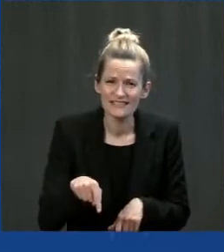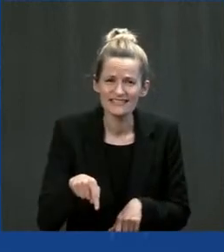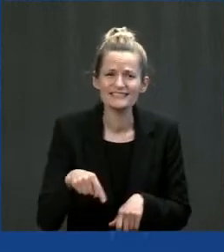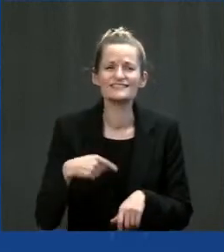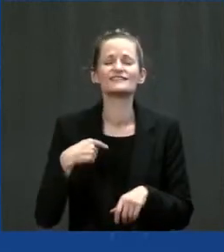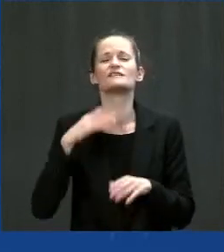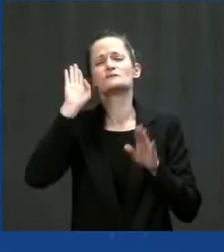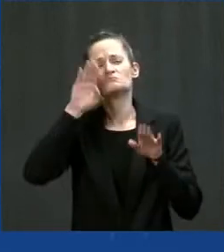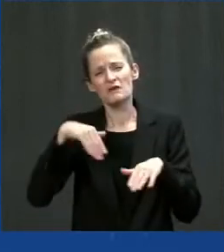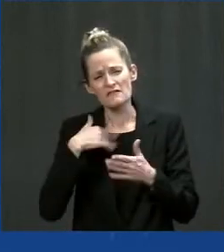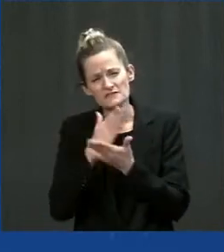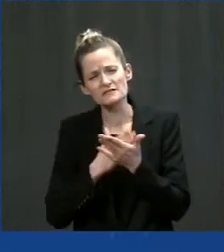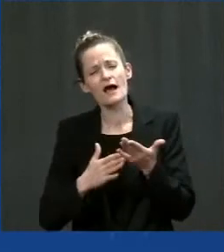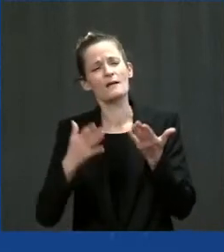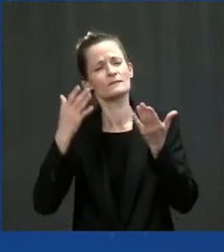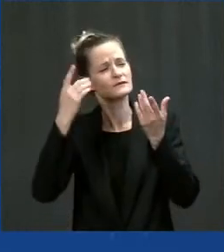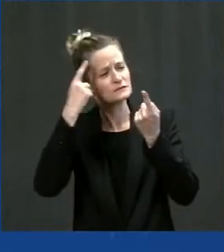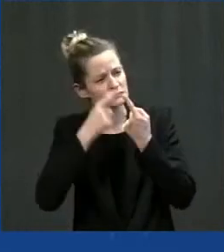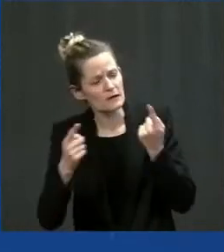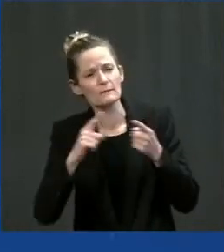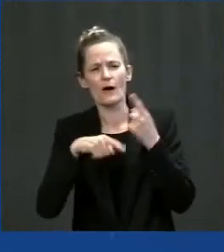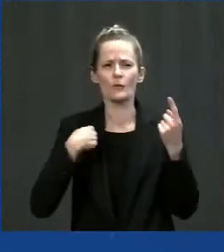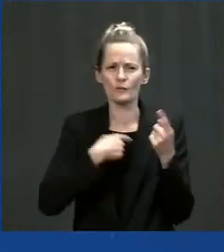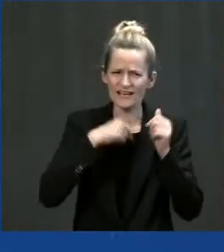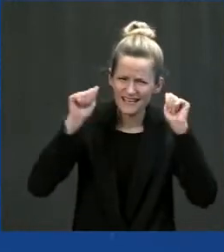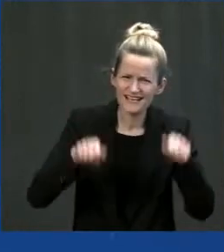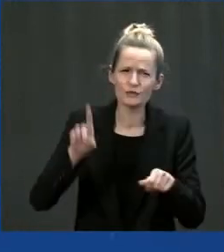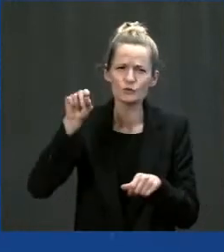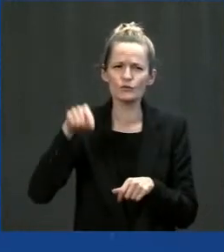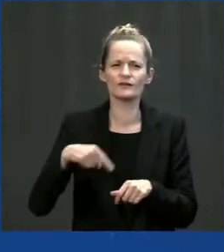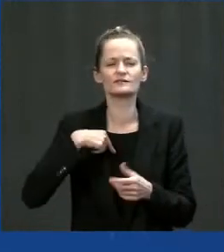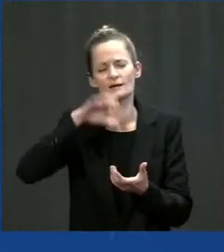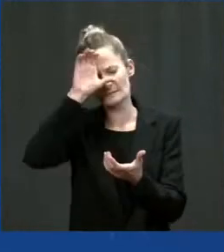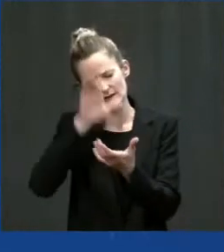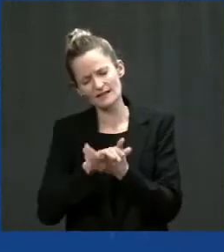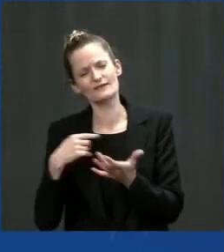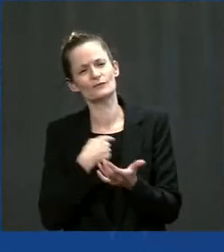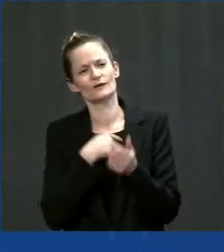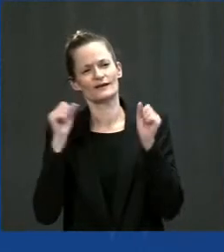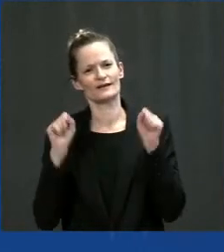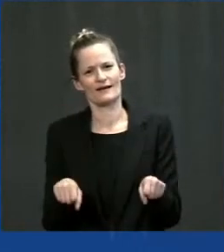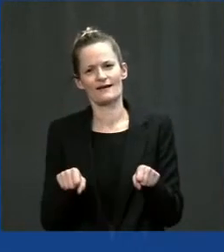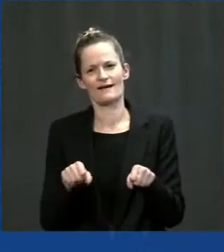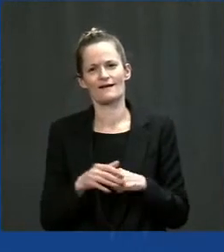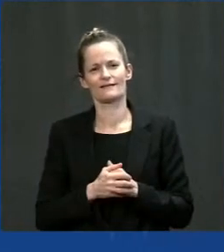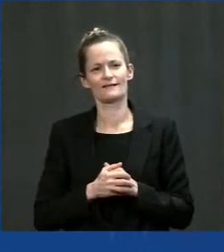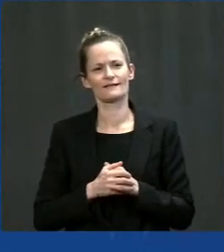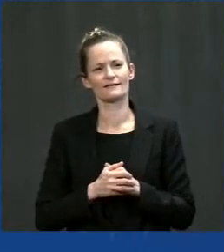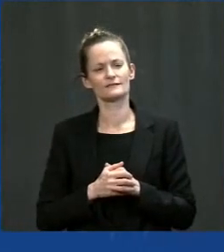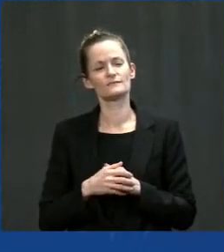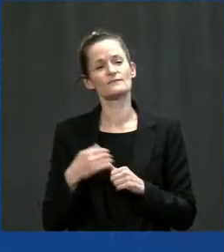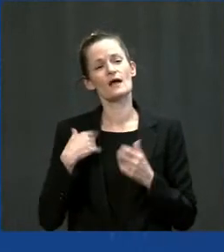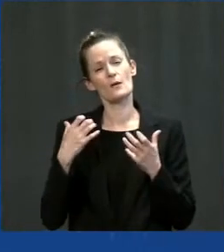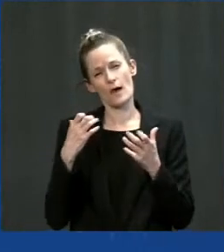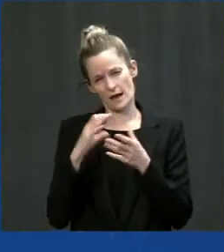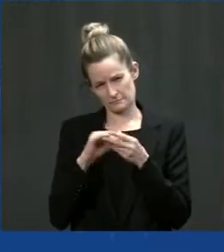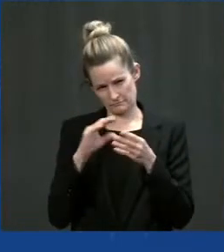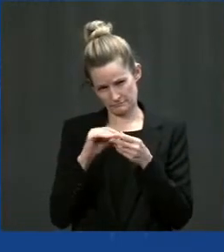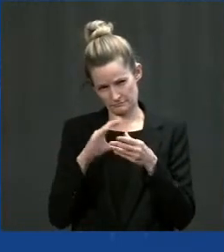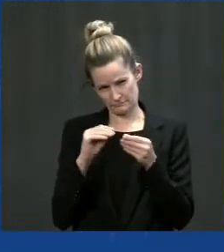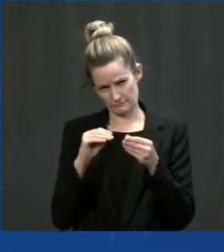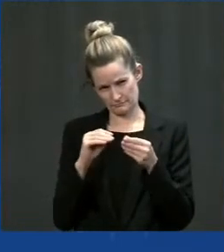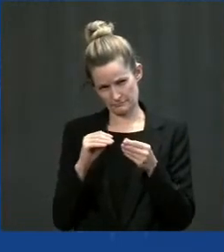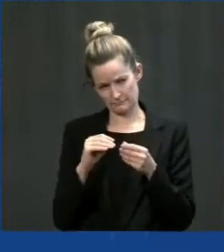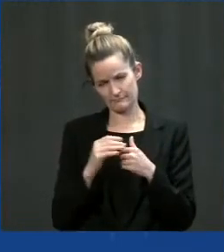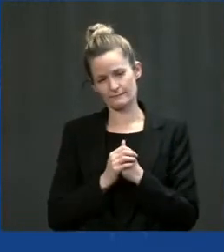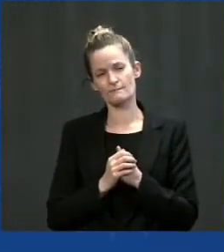But we can do this. I'm convinced we can. And by the way, I'm going to say something that has no direct bearing on